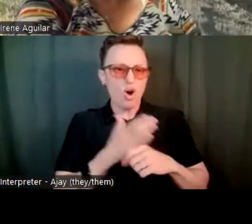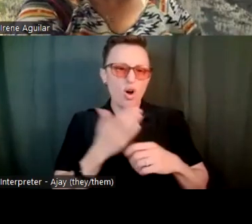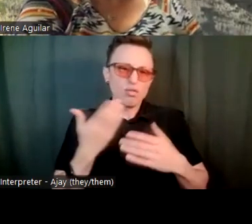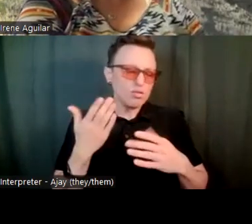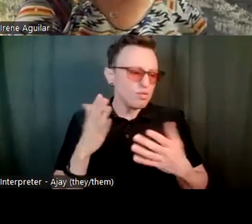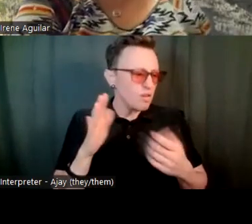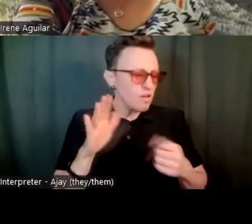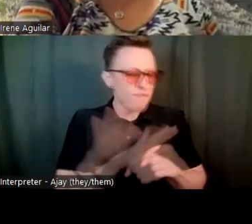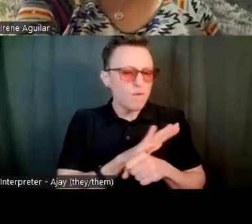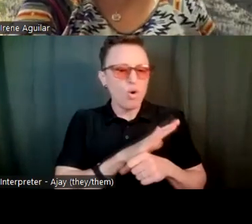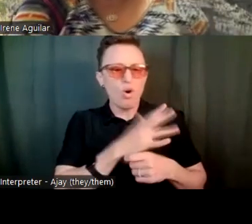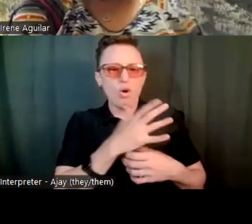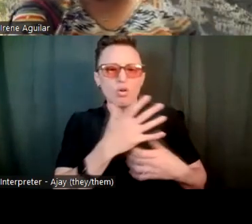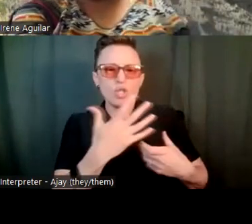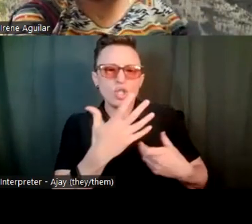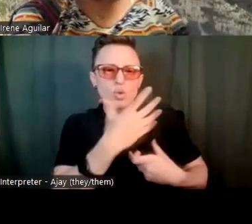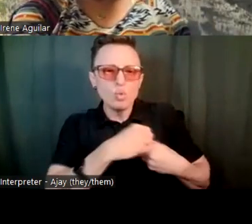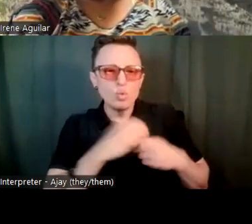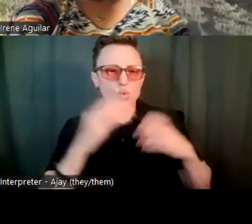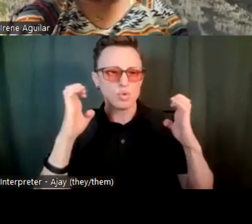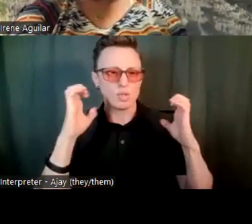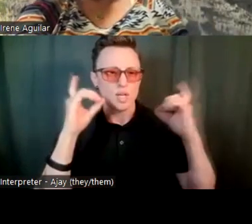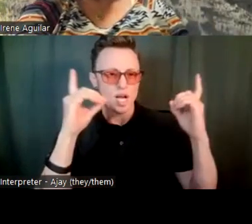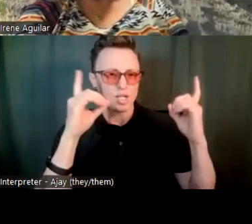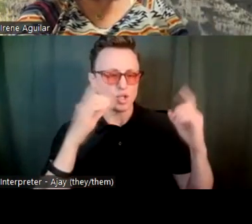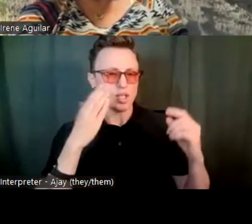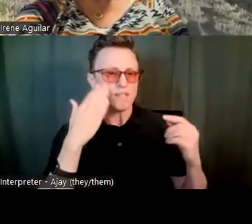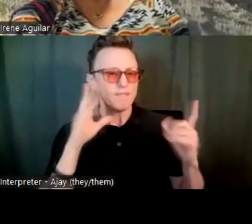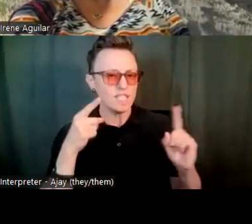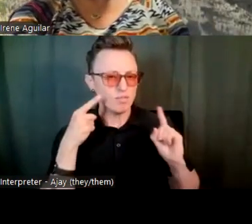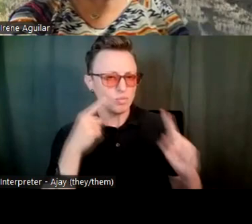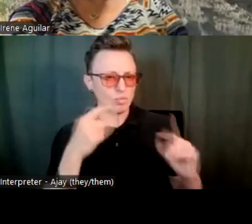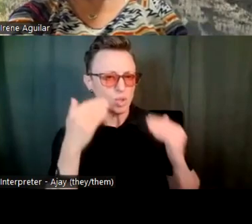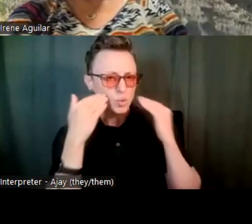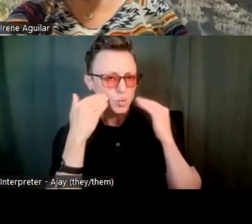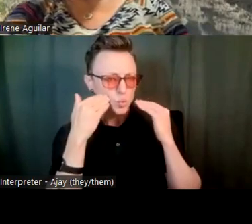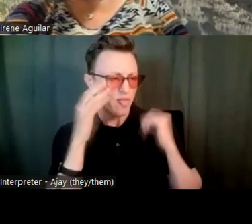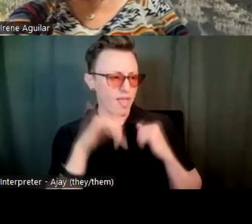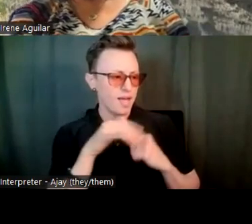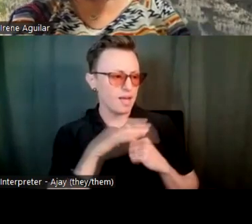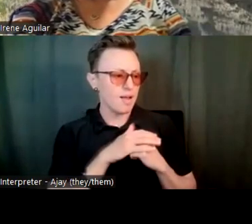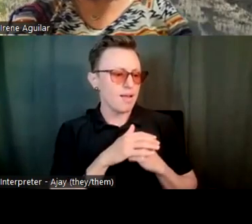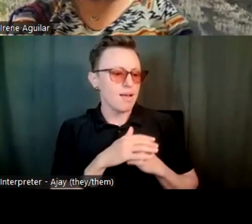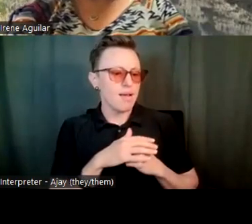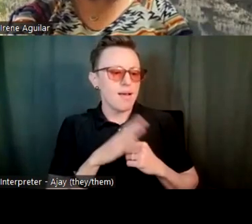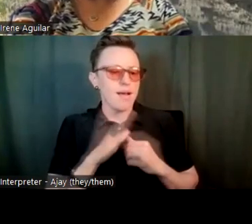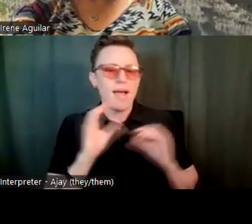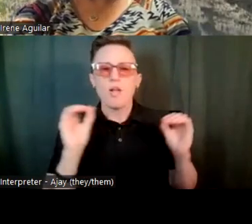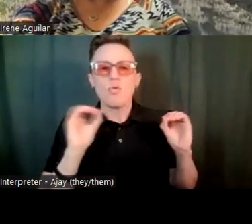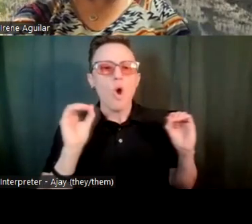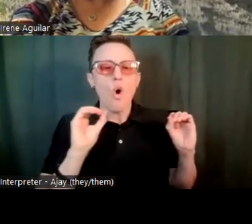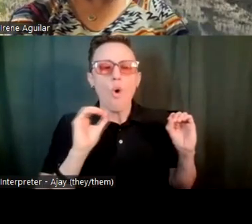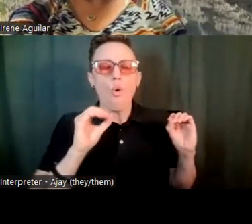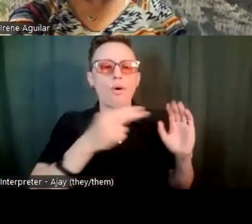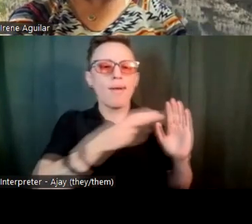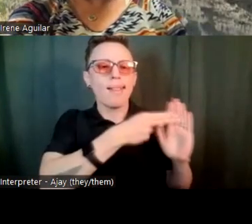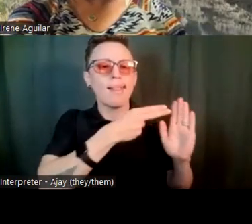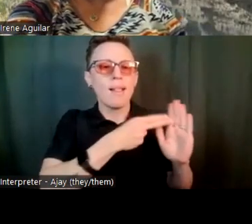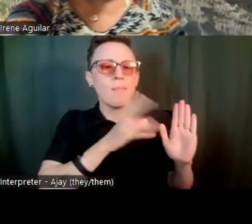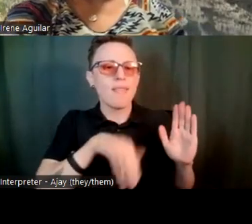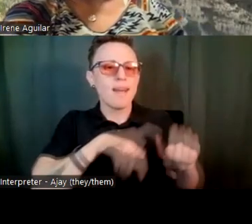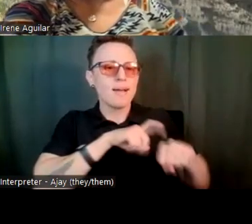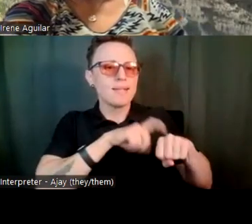education. And I haven't named her labels yet, but she has